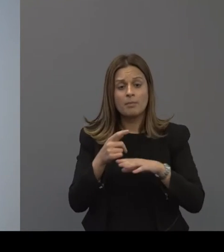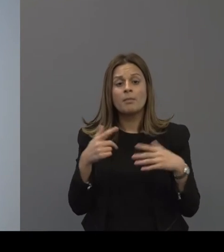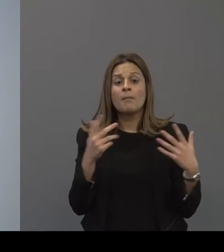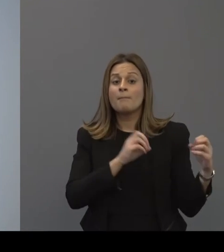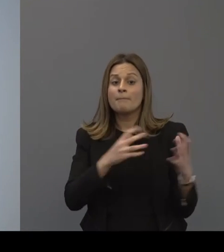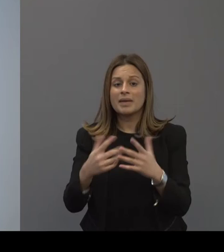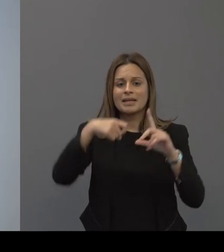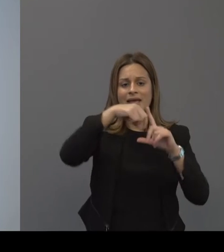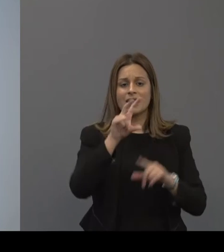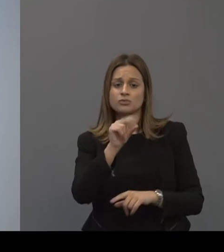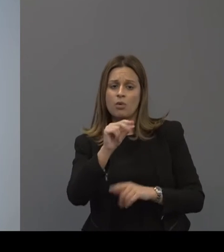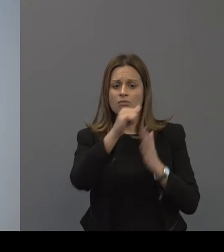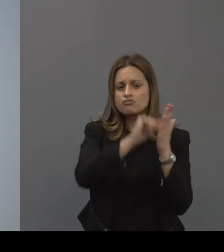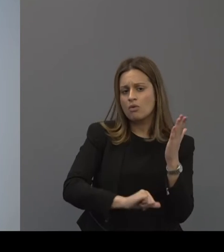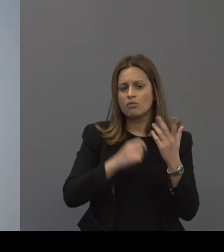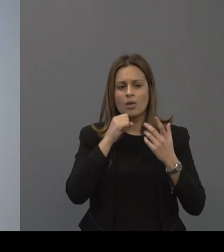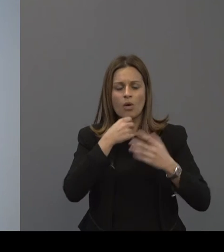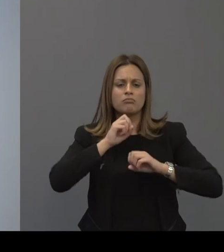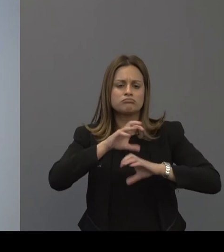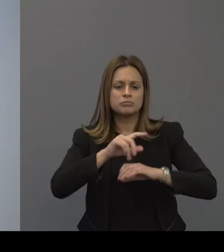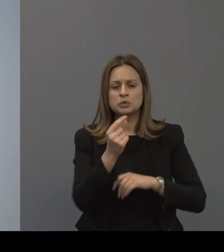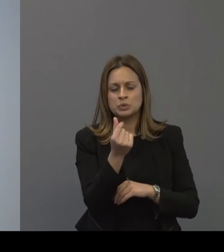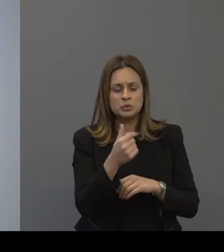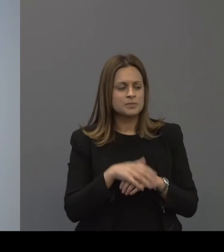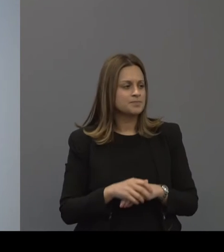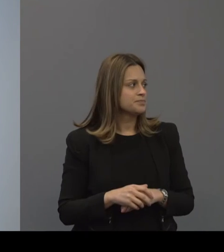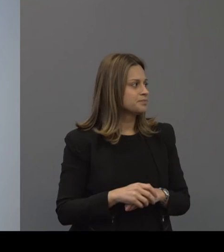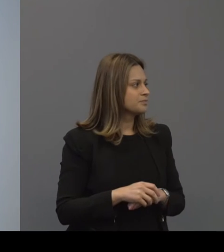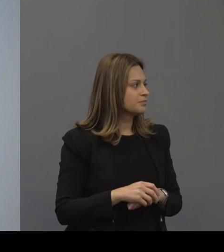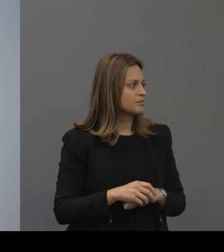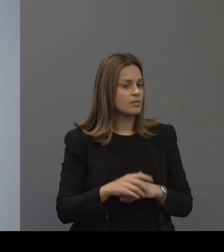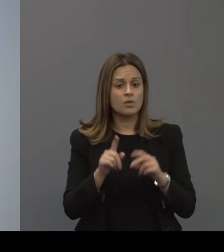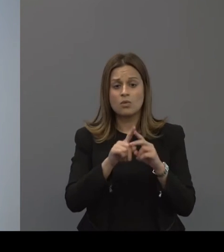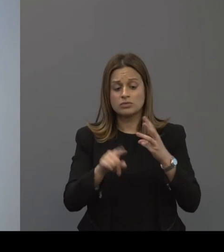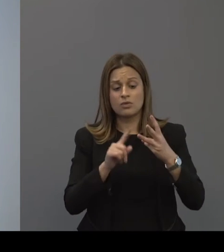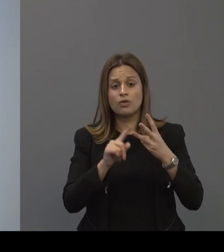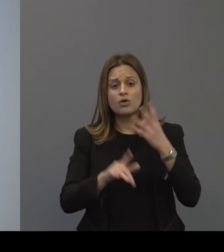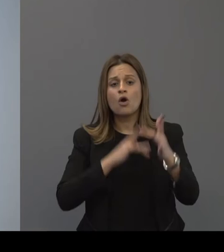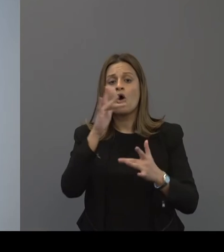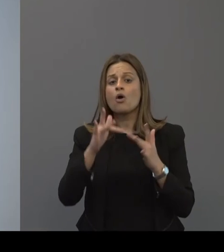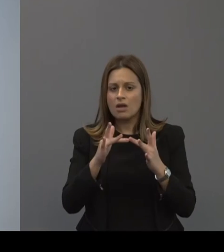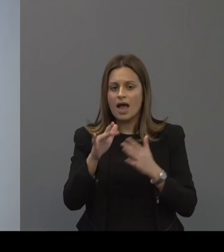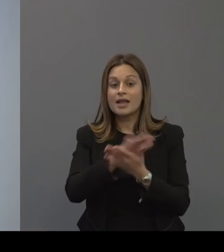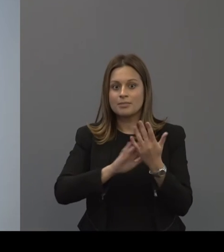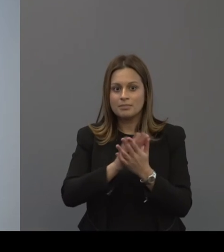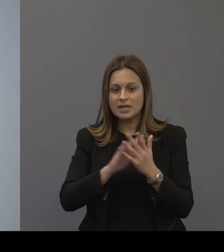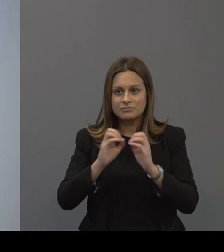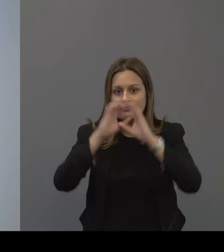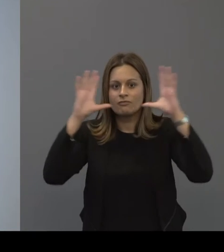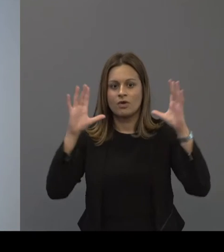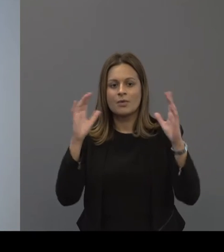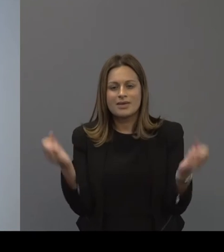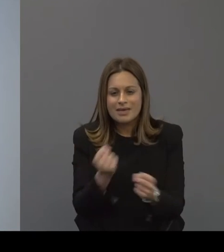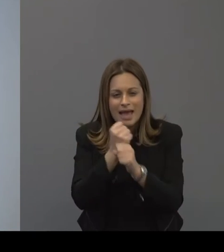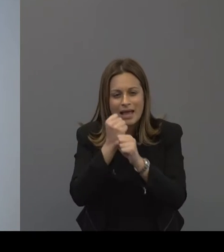through 12 program I'll talk about a little bit in a minute and then online is what we call our virtual exhibit. There are games